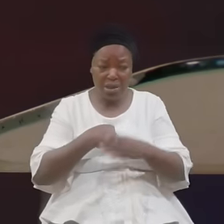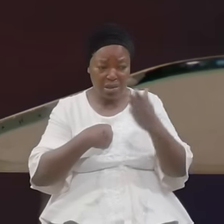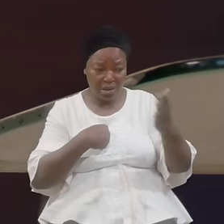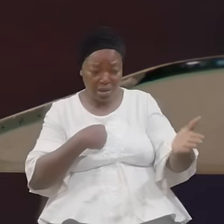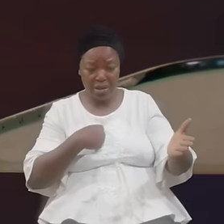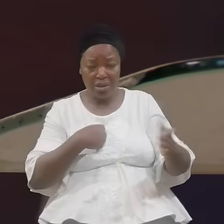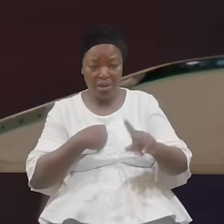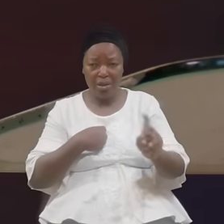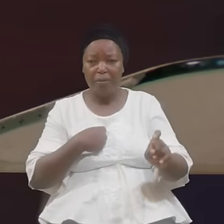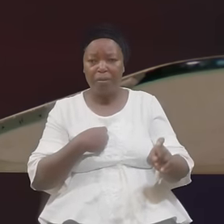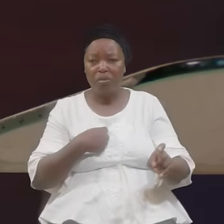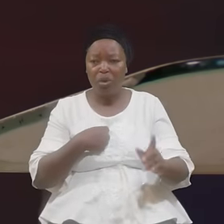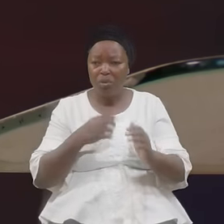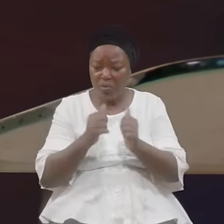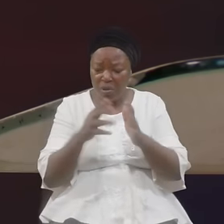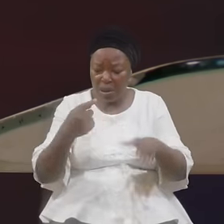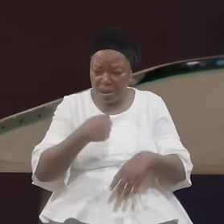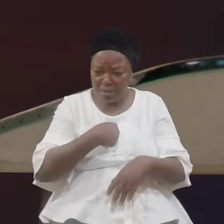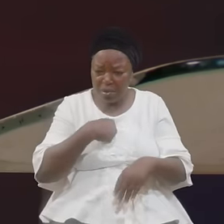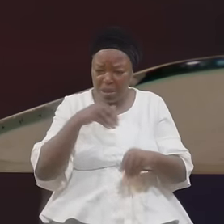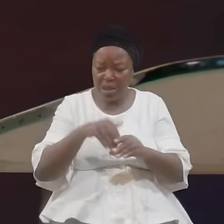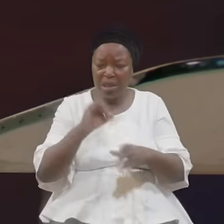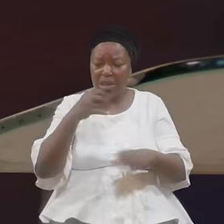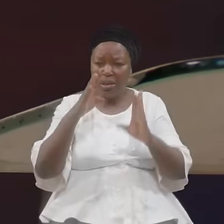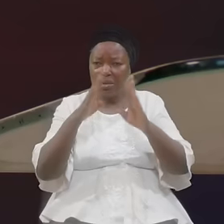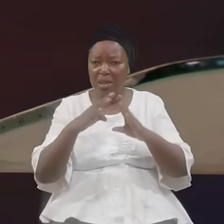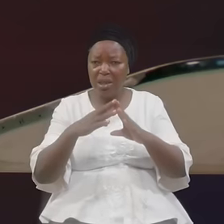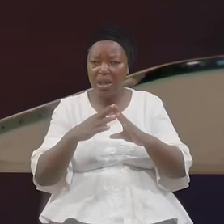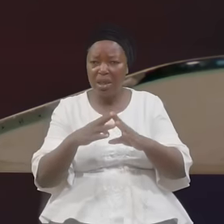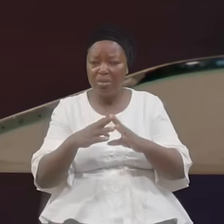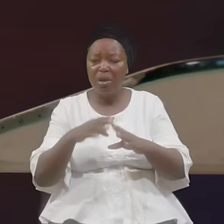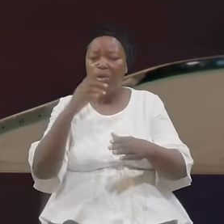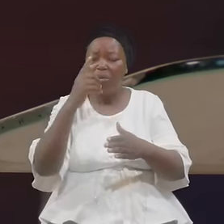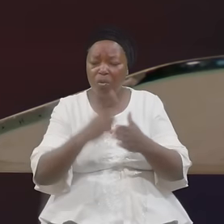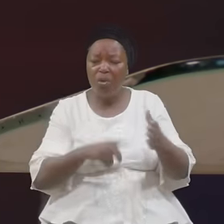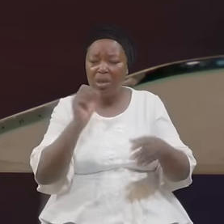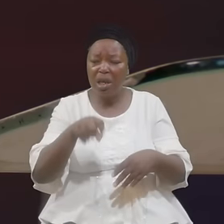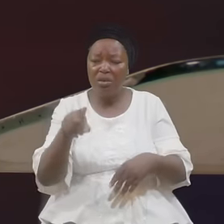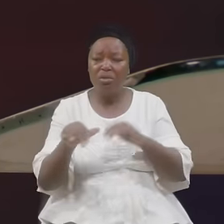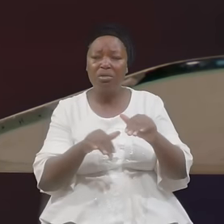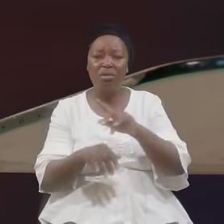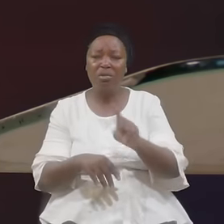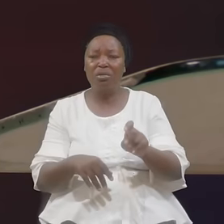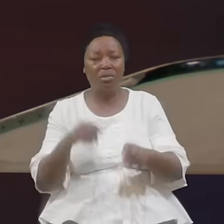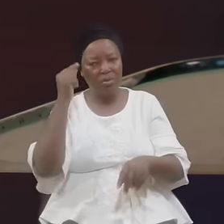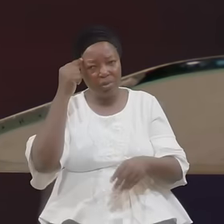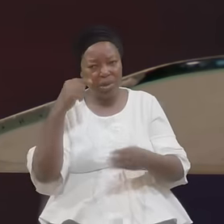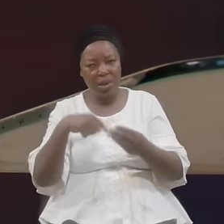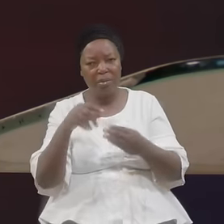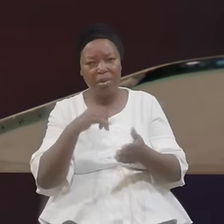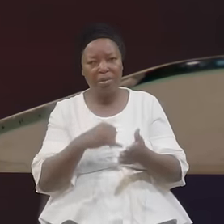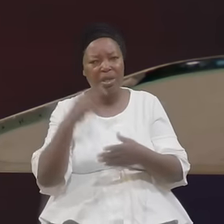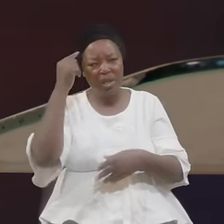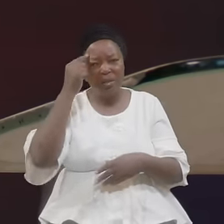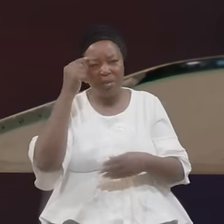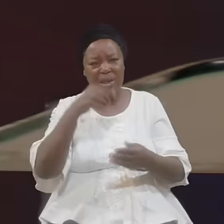Without Me Jerusalem What Can You Do Think About It Think